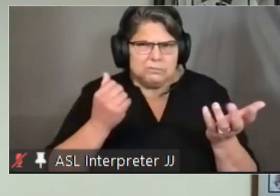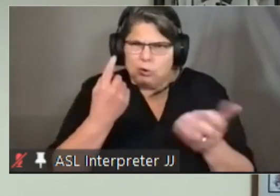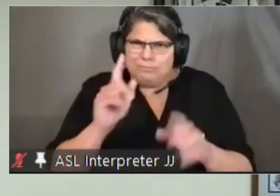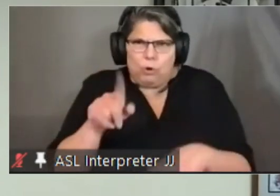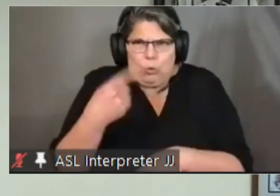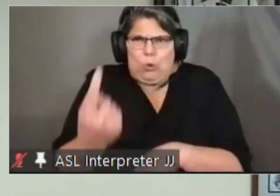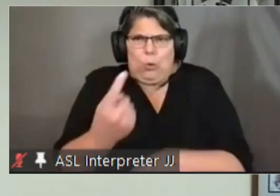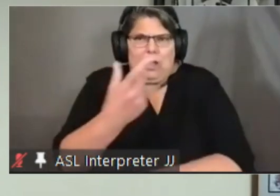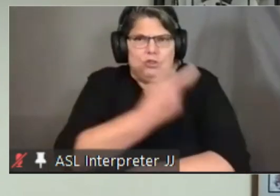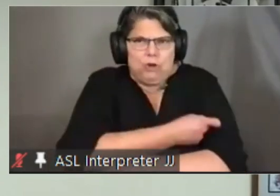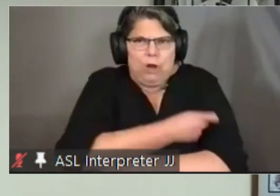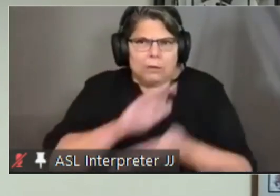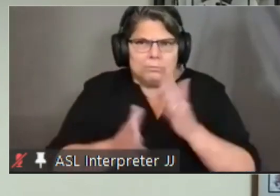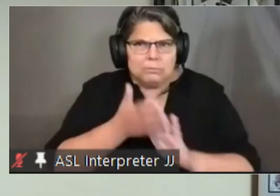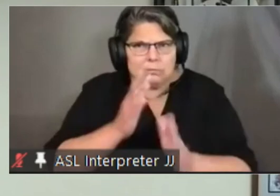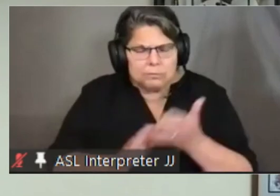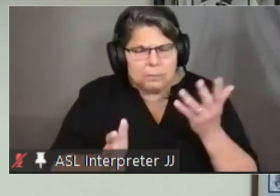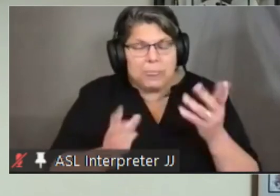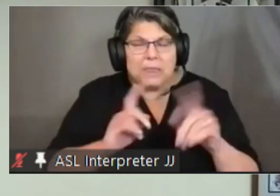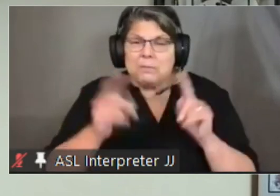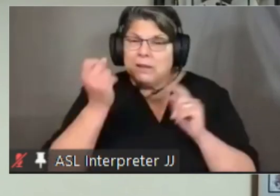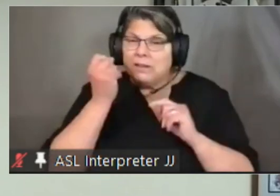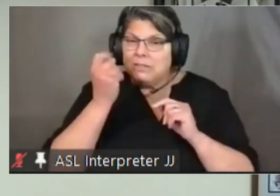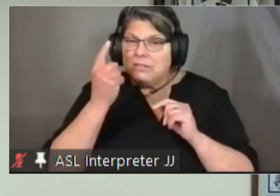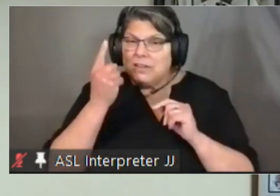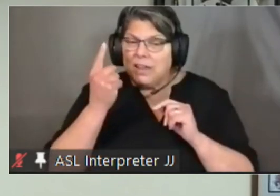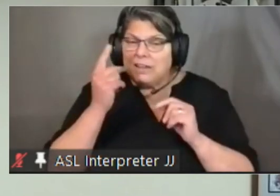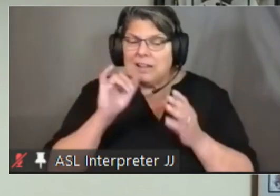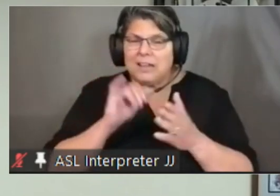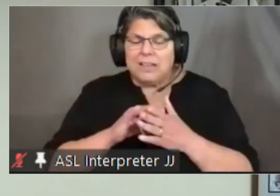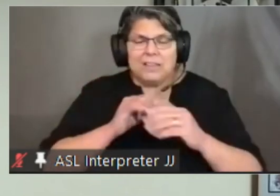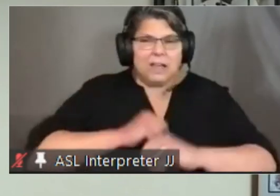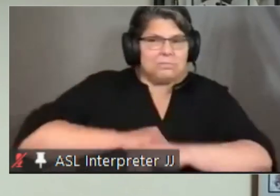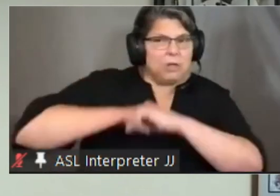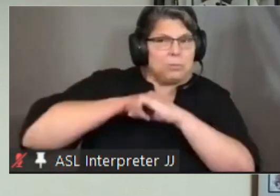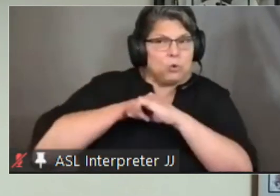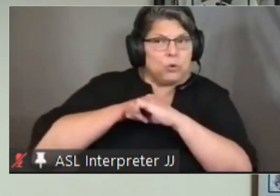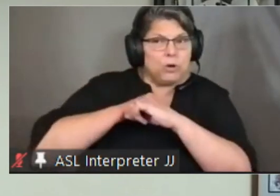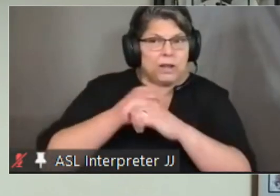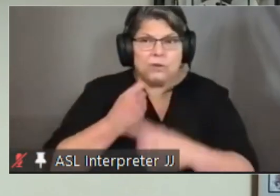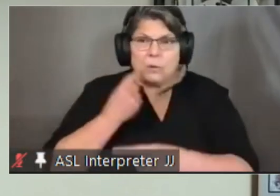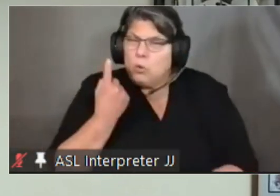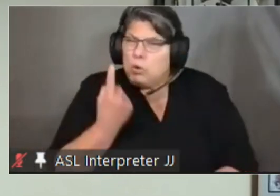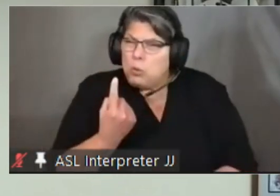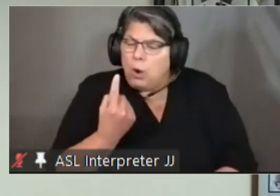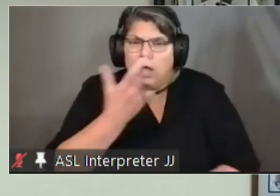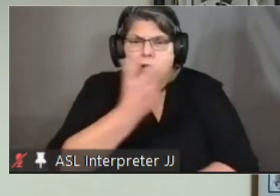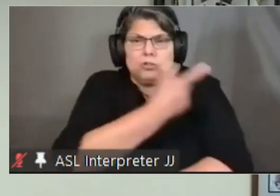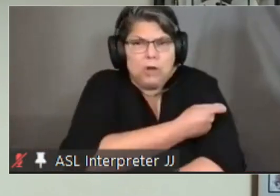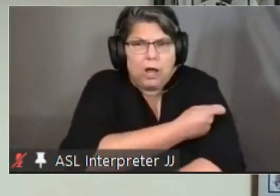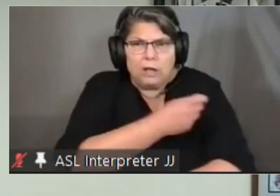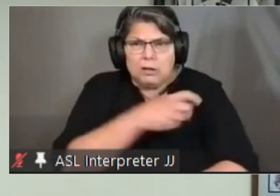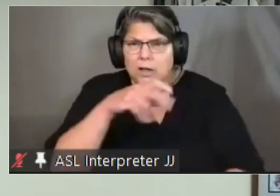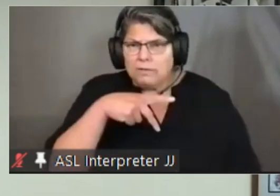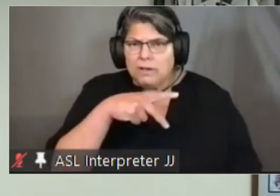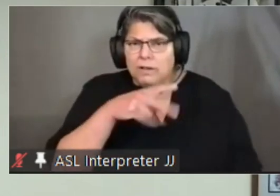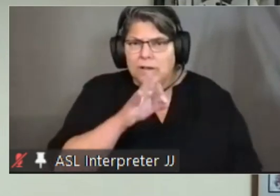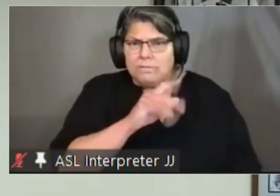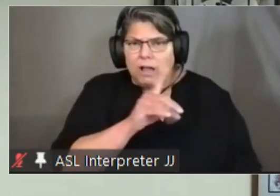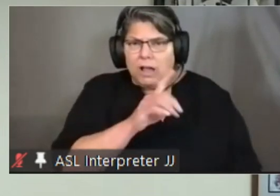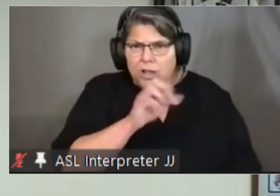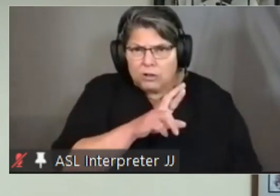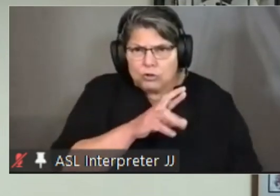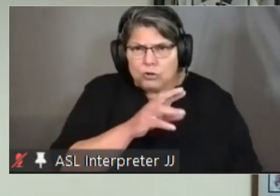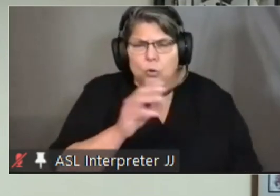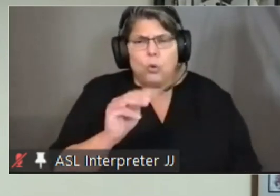uh however remember that the immunity that's imparted by even just one shot of pfizer or moderna is